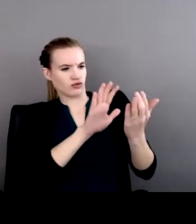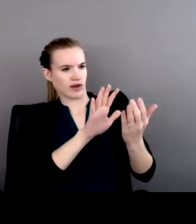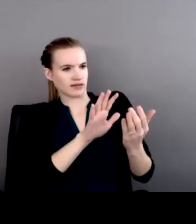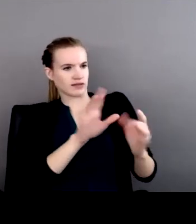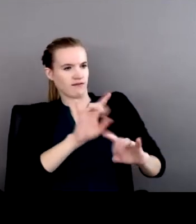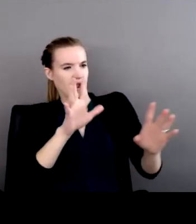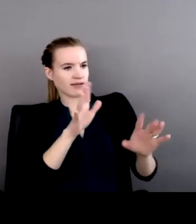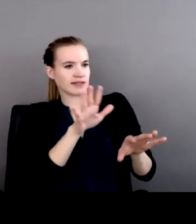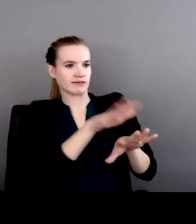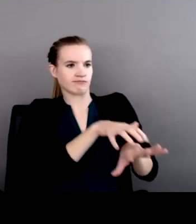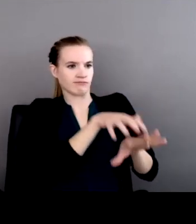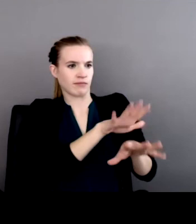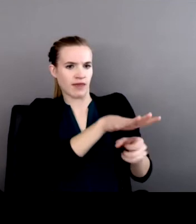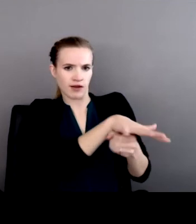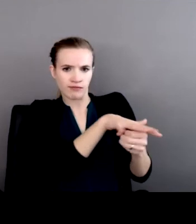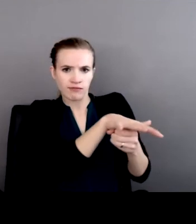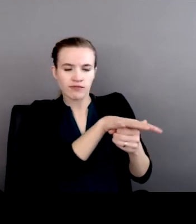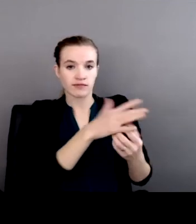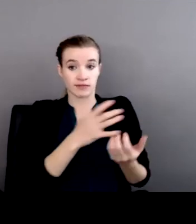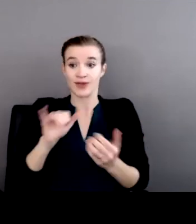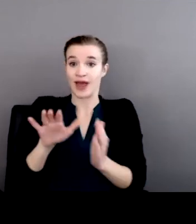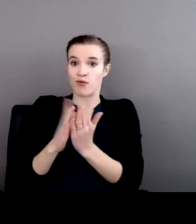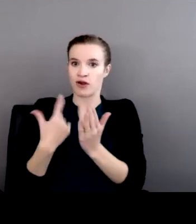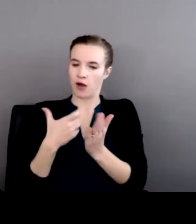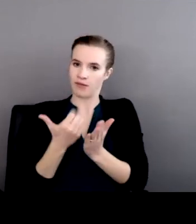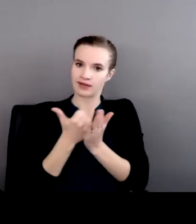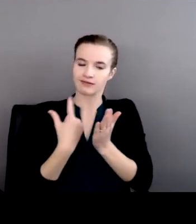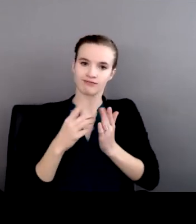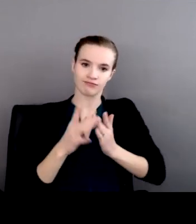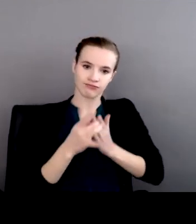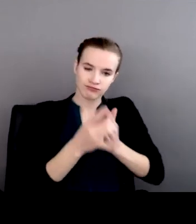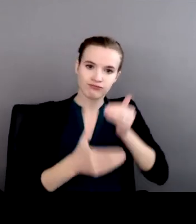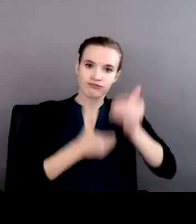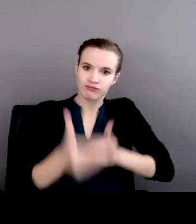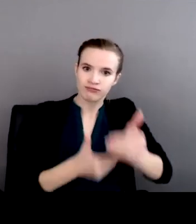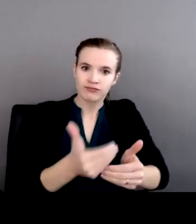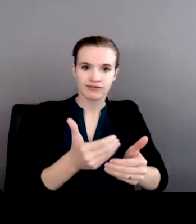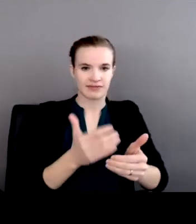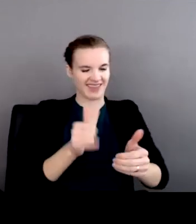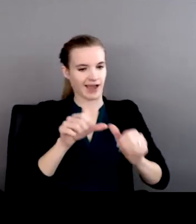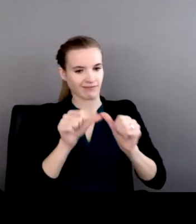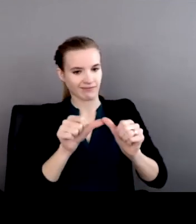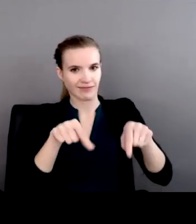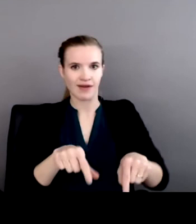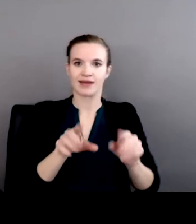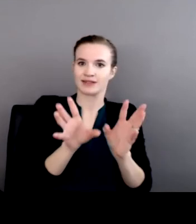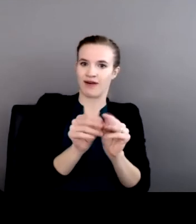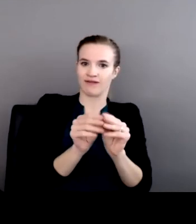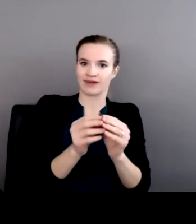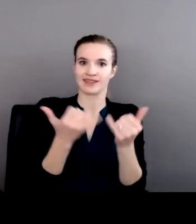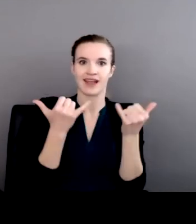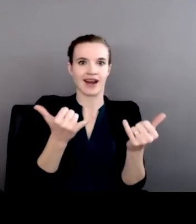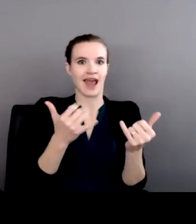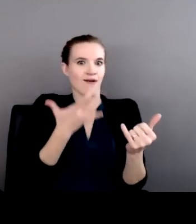use that book as a jumping off point and then continue that work as part of this conference. And fortunately for us, we get to dig a little bit deeper because